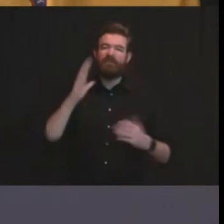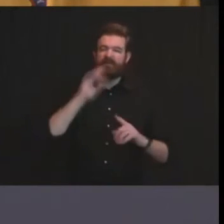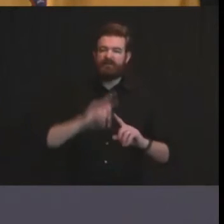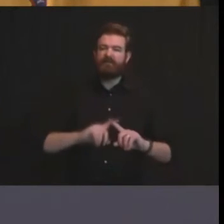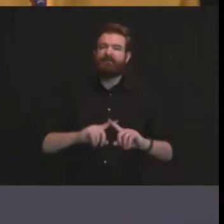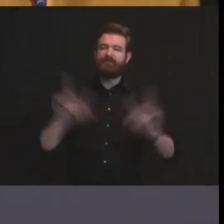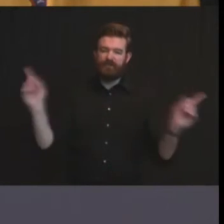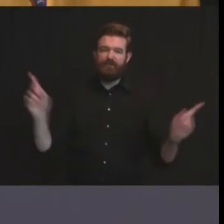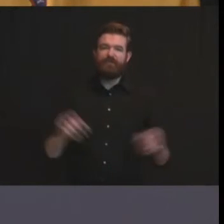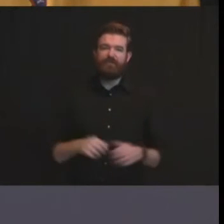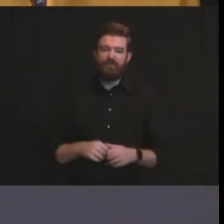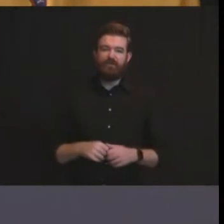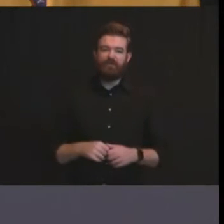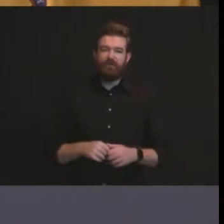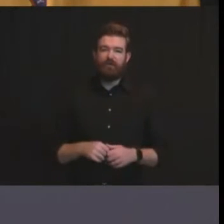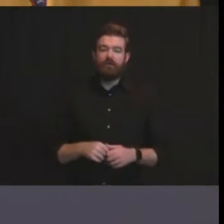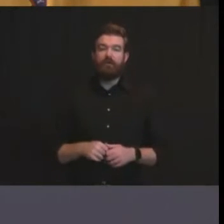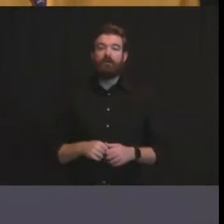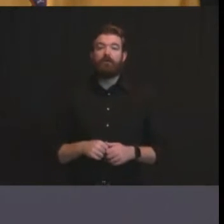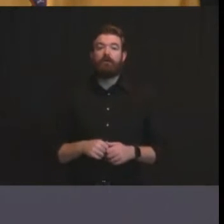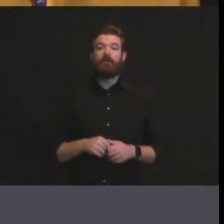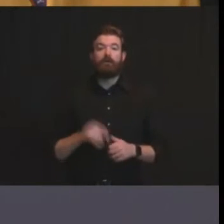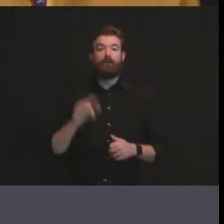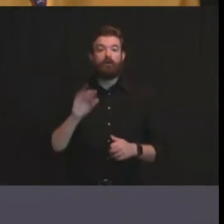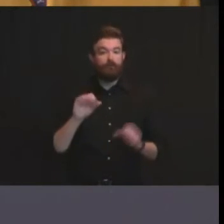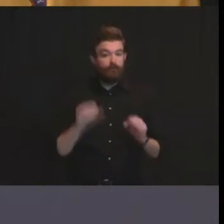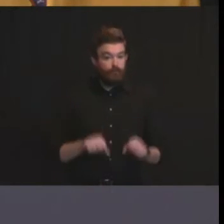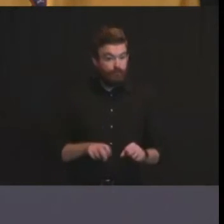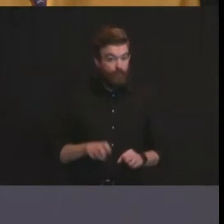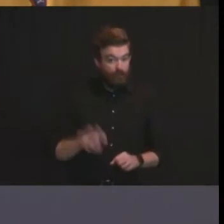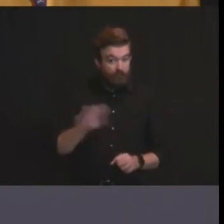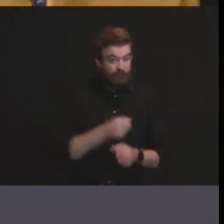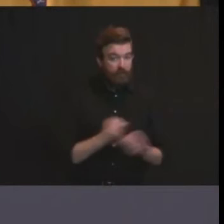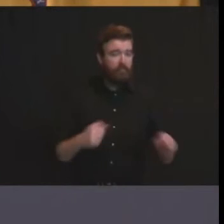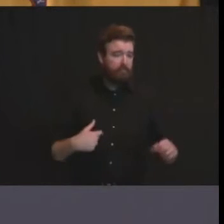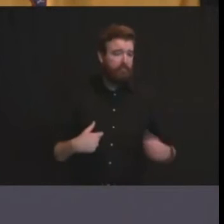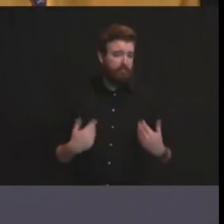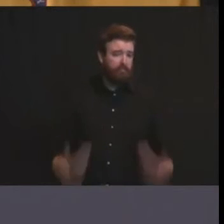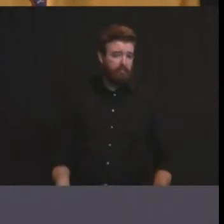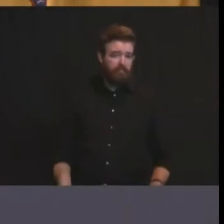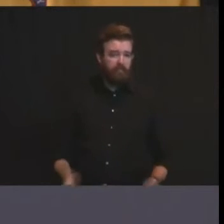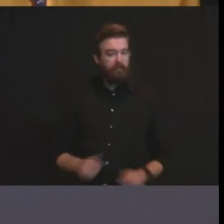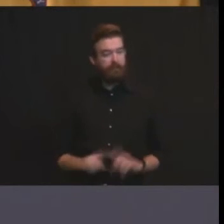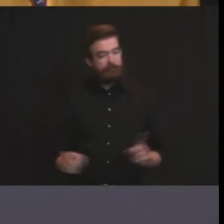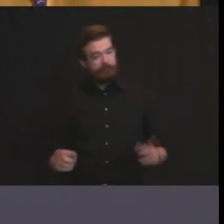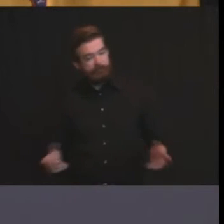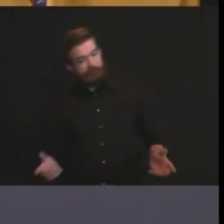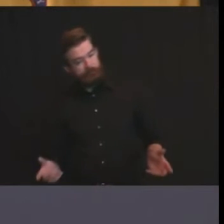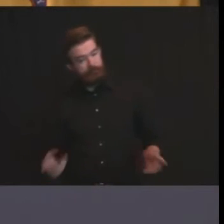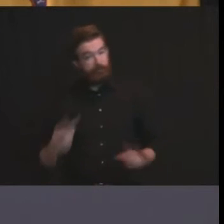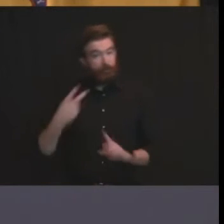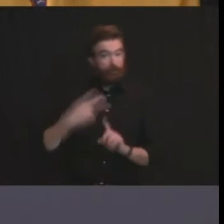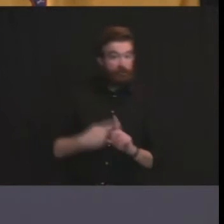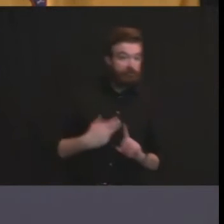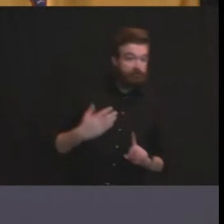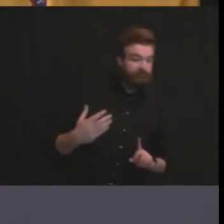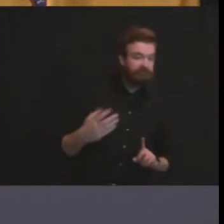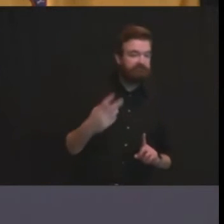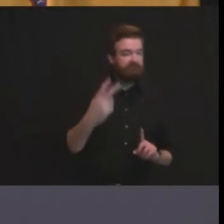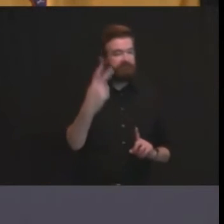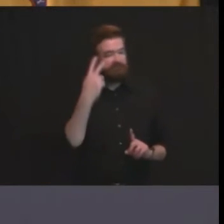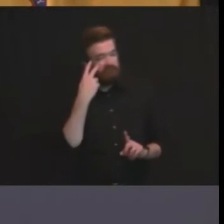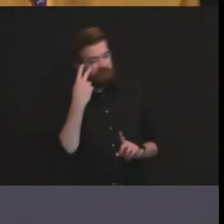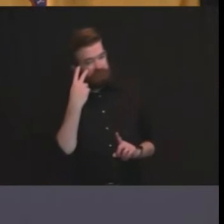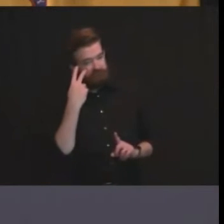safely but right now we're telling people not to travel judy i hope it's different two months from now but i'm not sure it will be i hope it is i would just